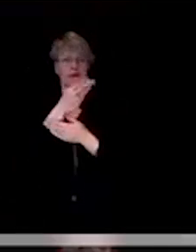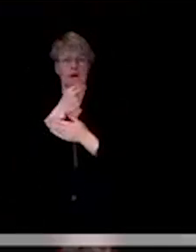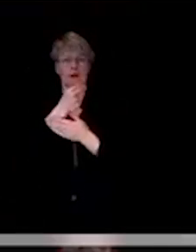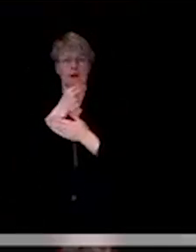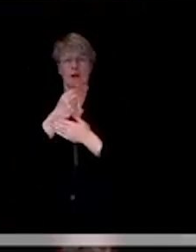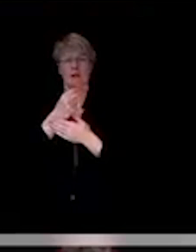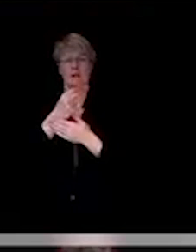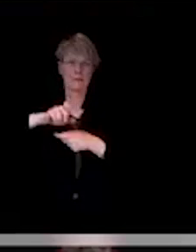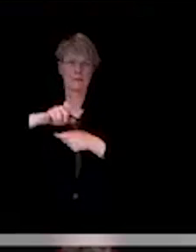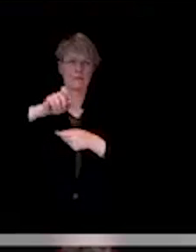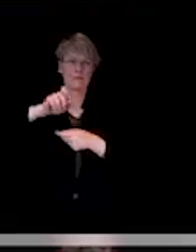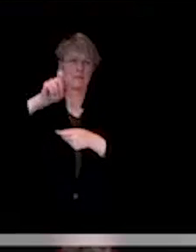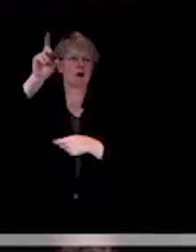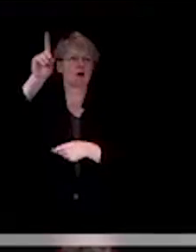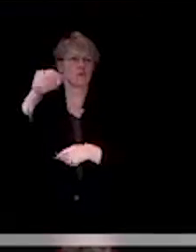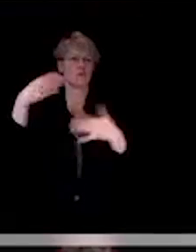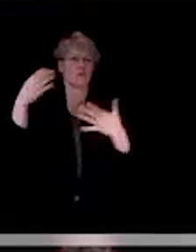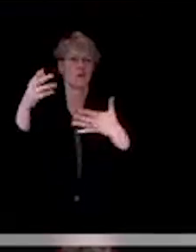Okay, thanks.